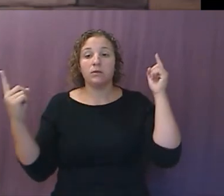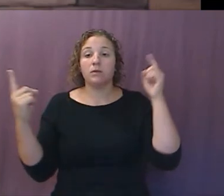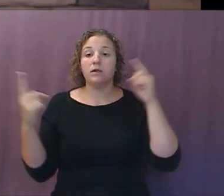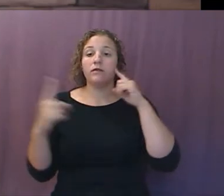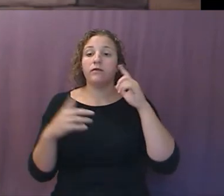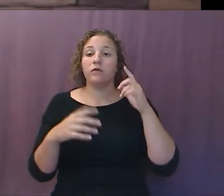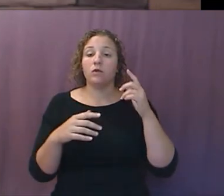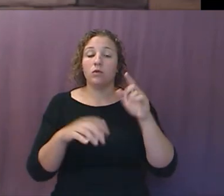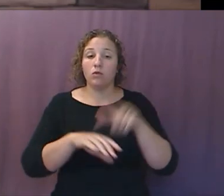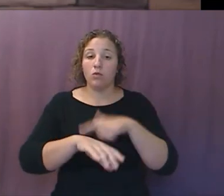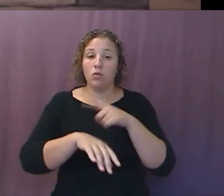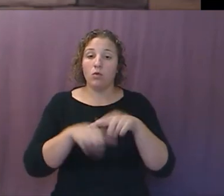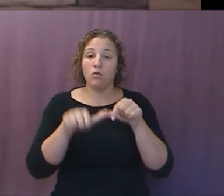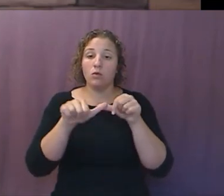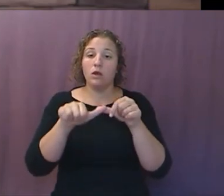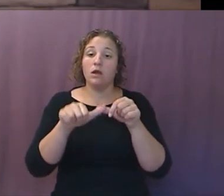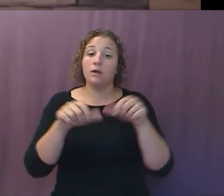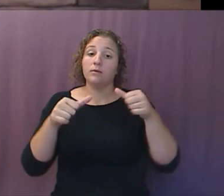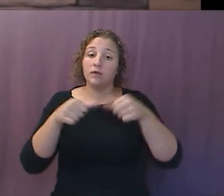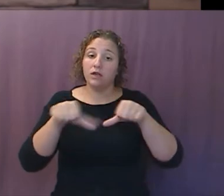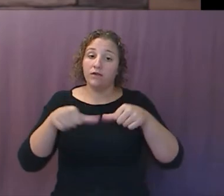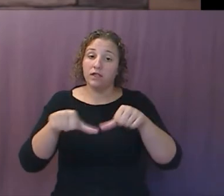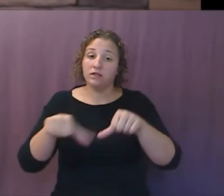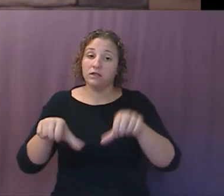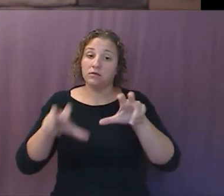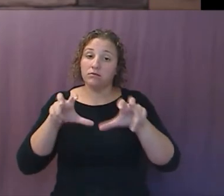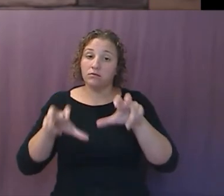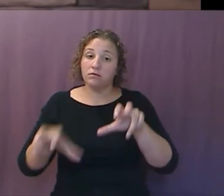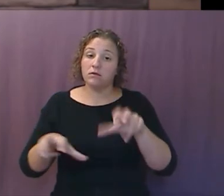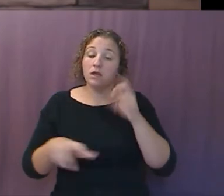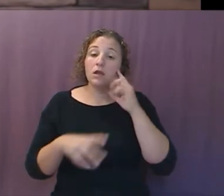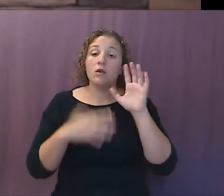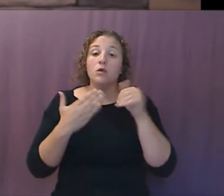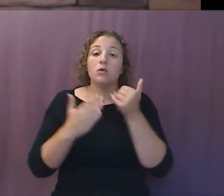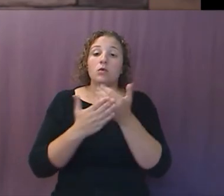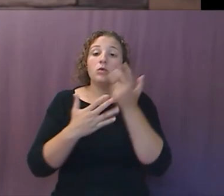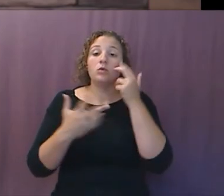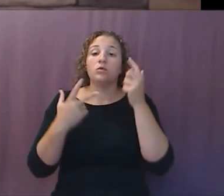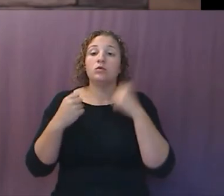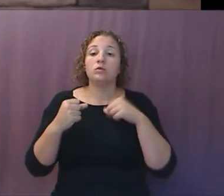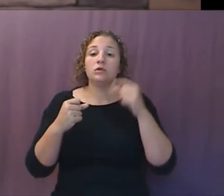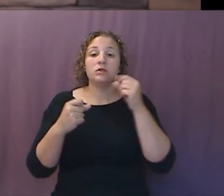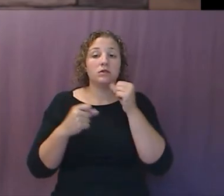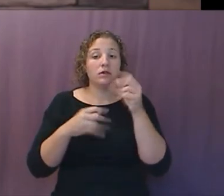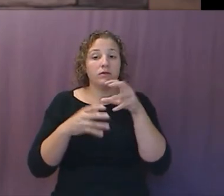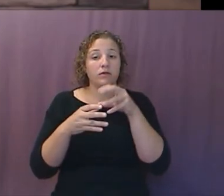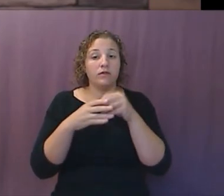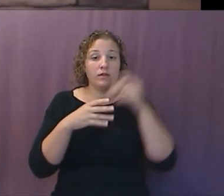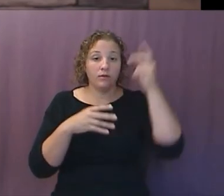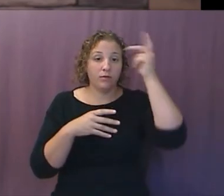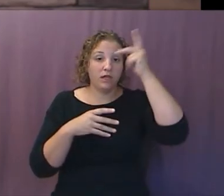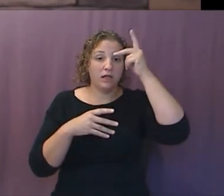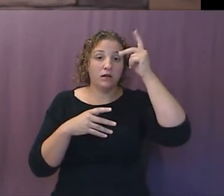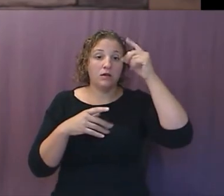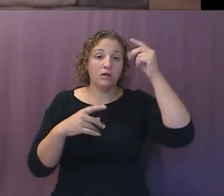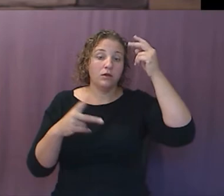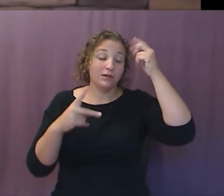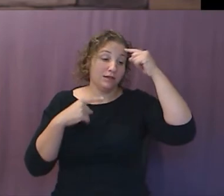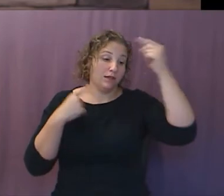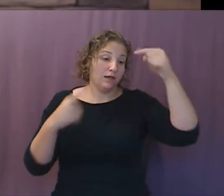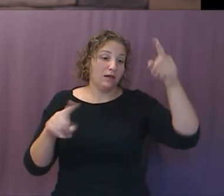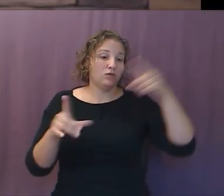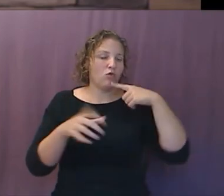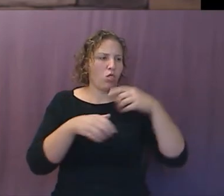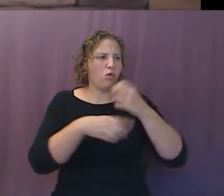Without putting capital to work productively, we stagnate. This is why you should ignore the political cries to hold off from moving the Libra forward.